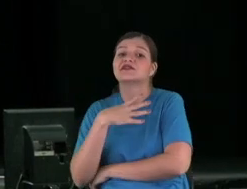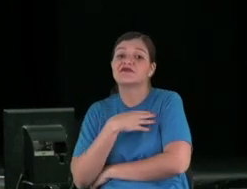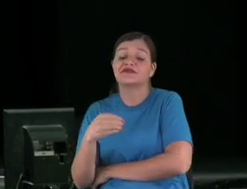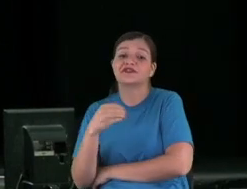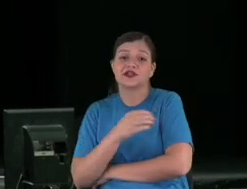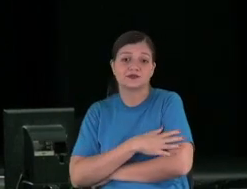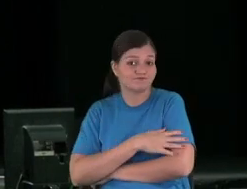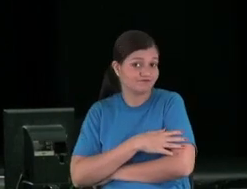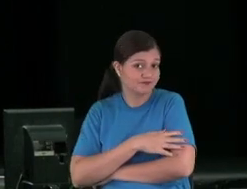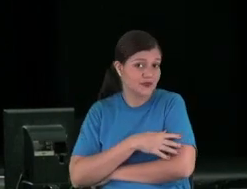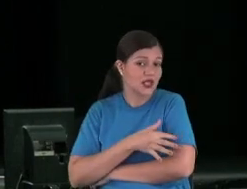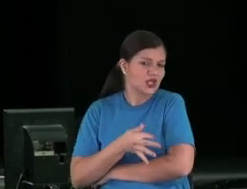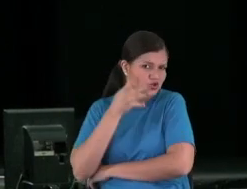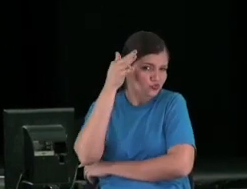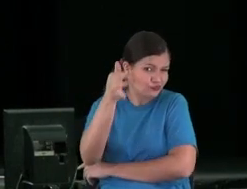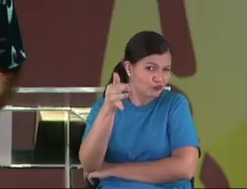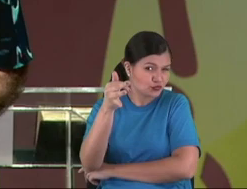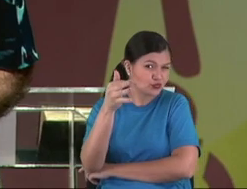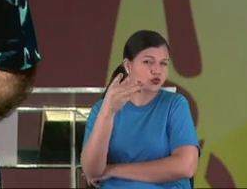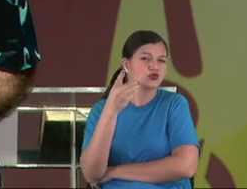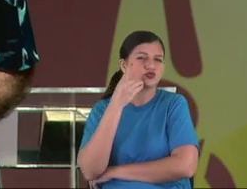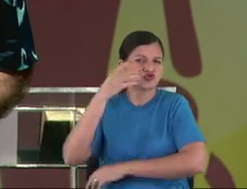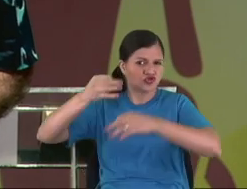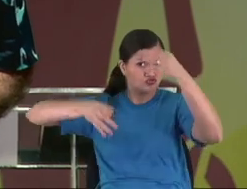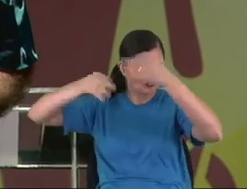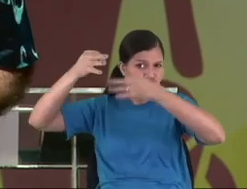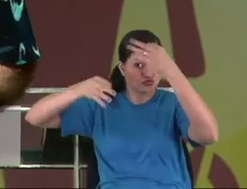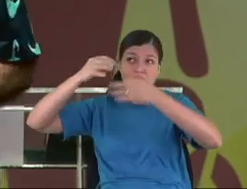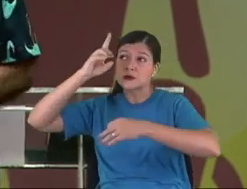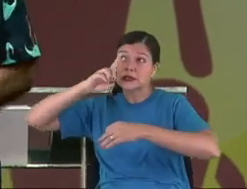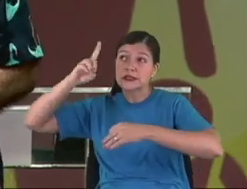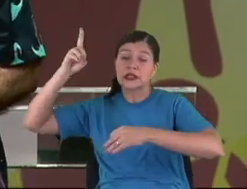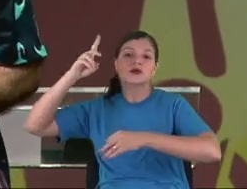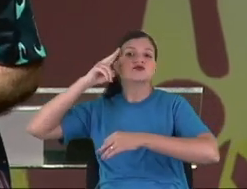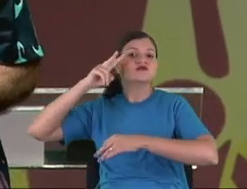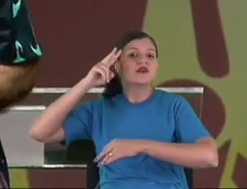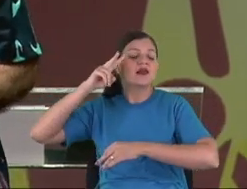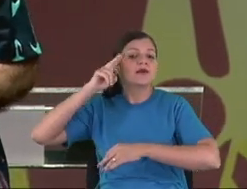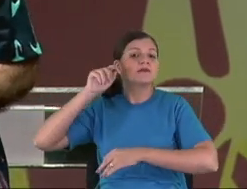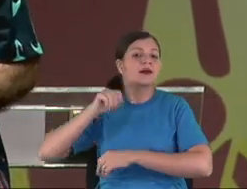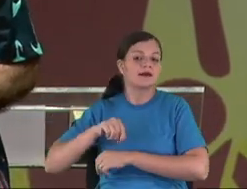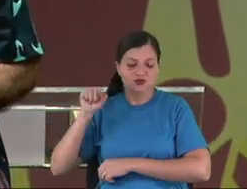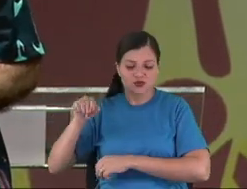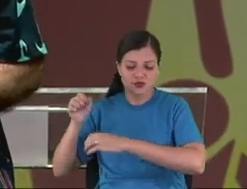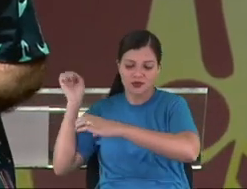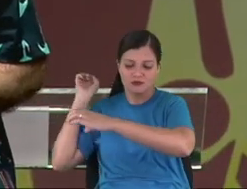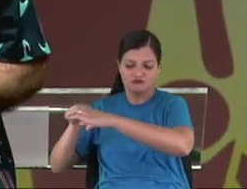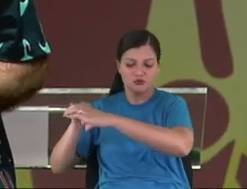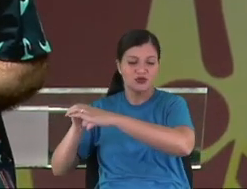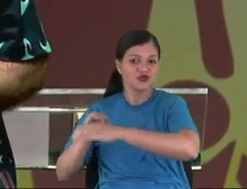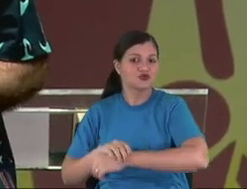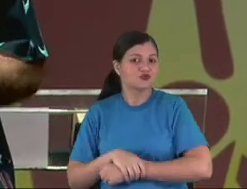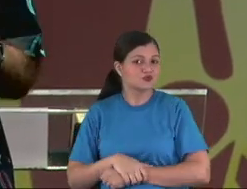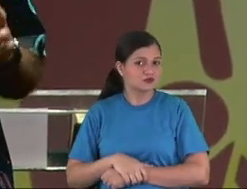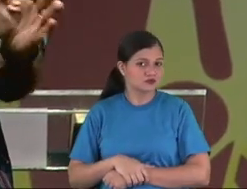Where is the kid is now? And the judgment then, the God will talk about it, maybe.